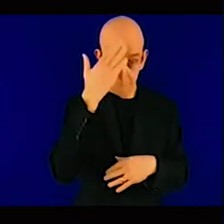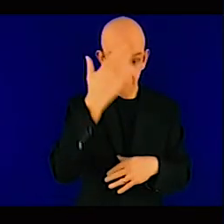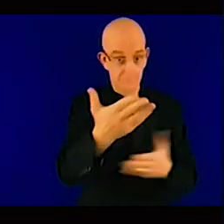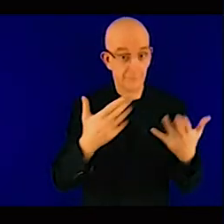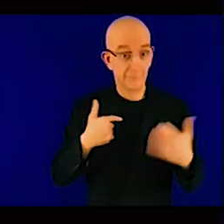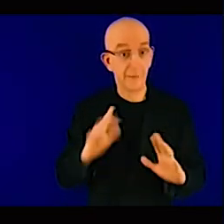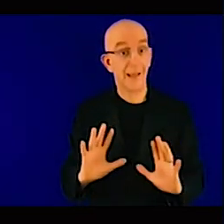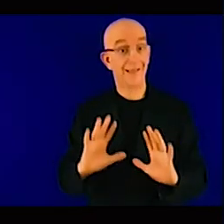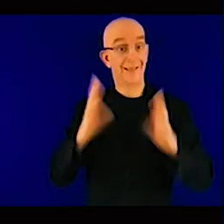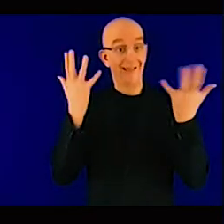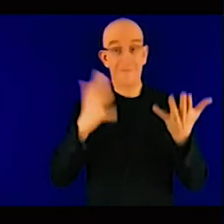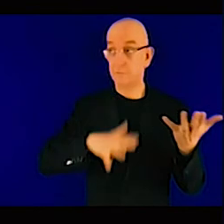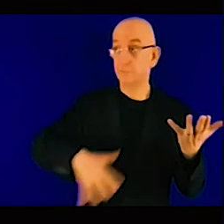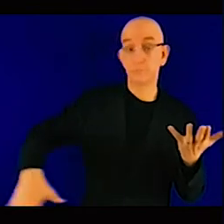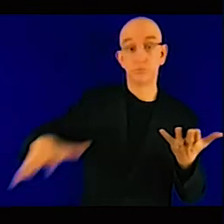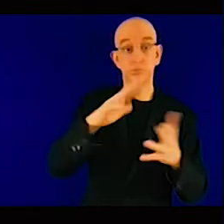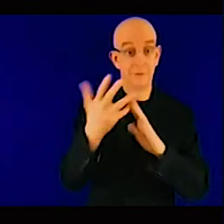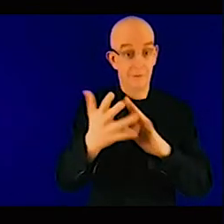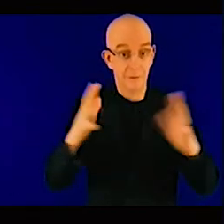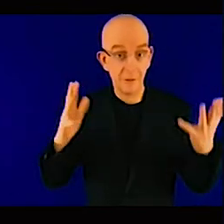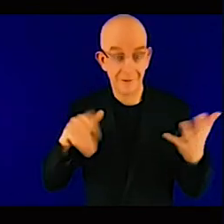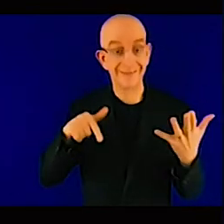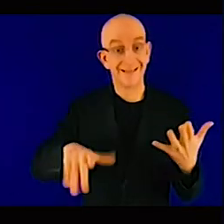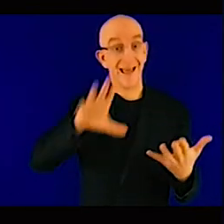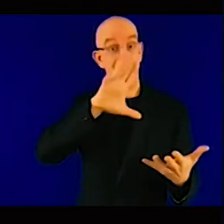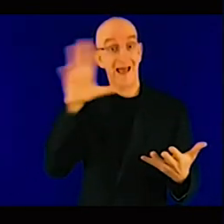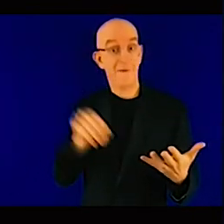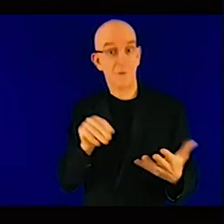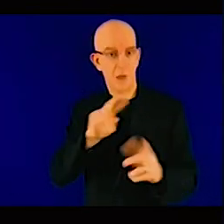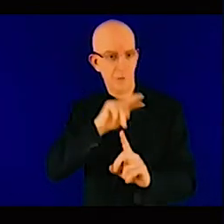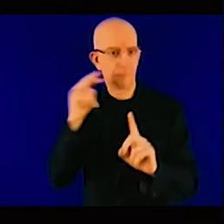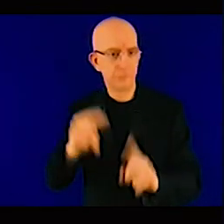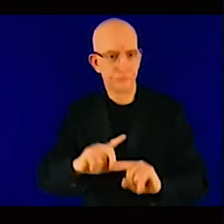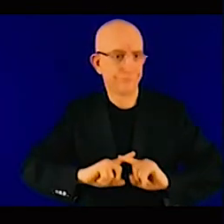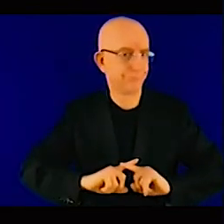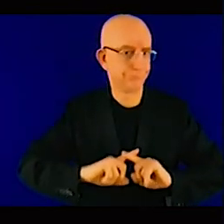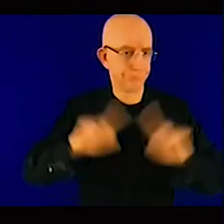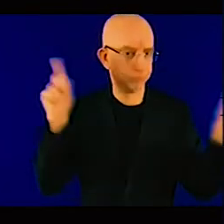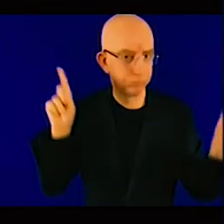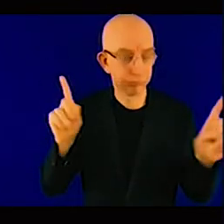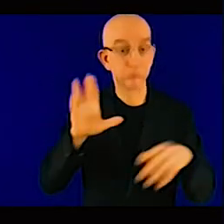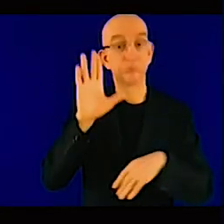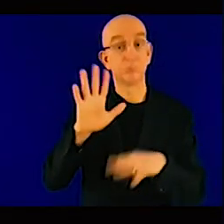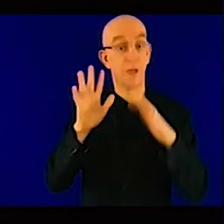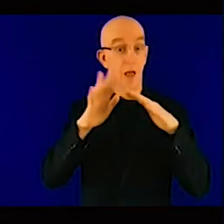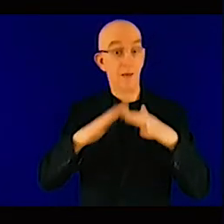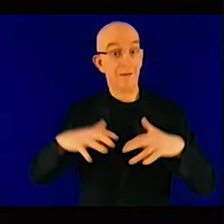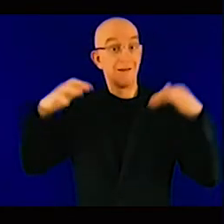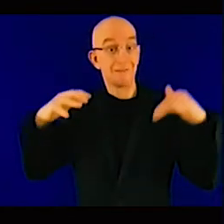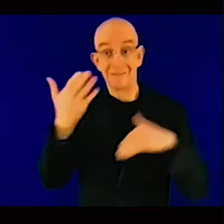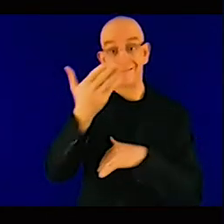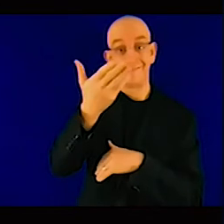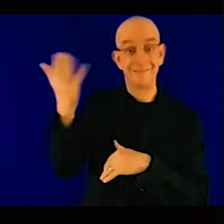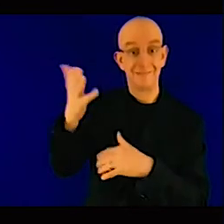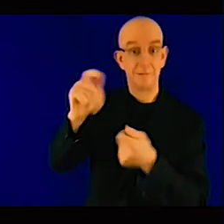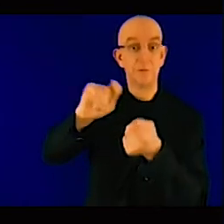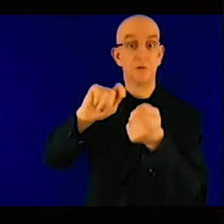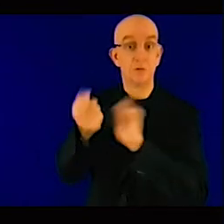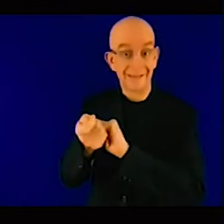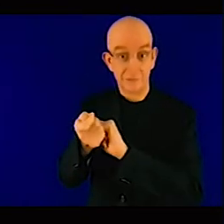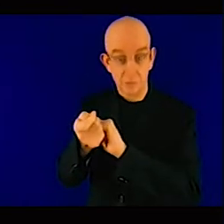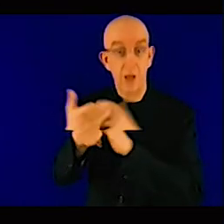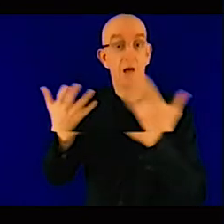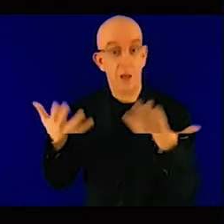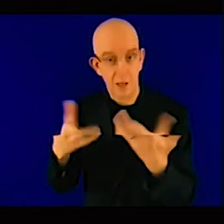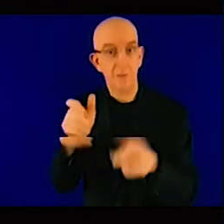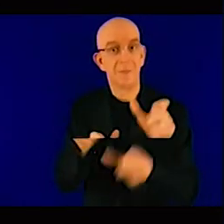change you know there's one there's a lot of different competing priorities at the end of the day and each country